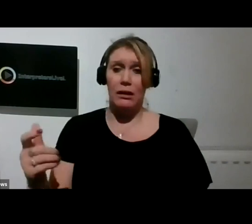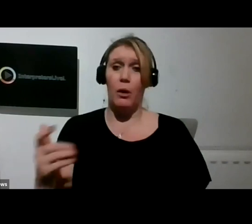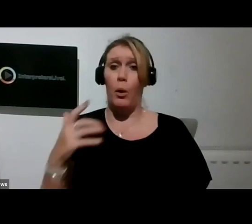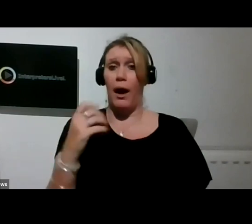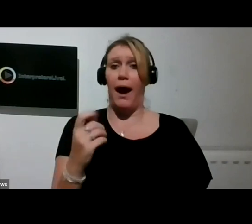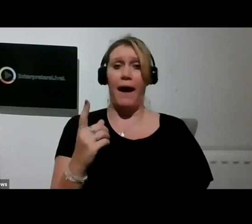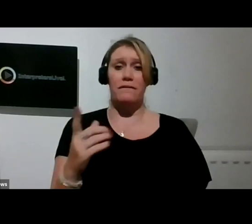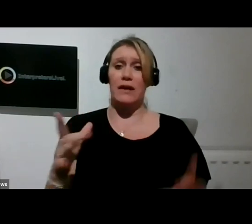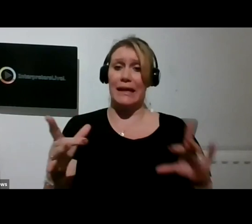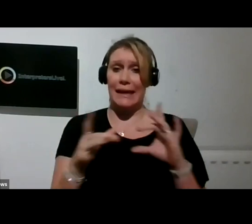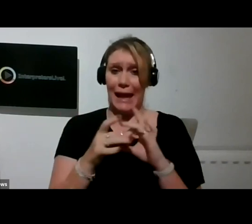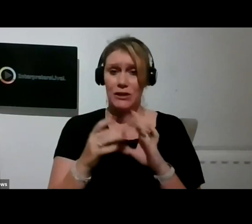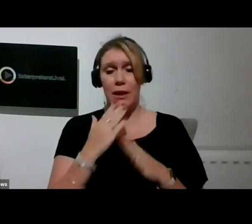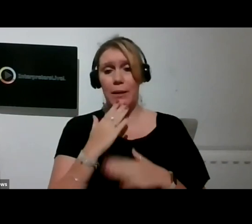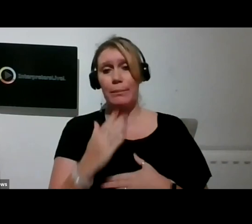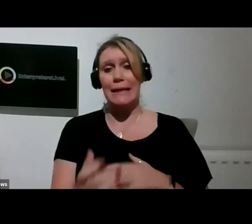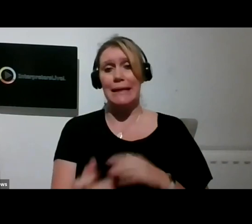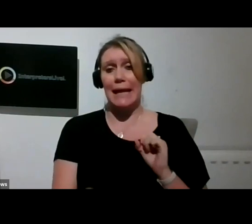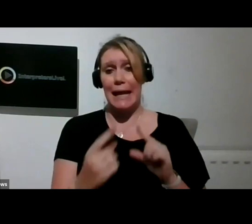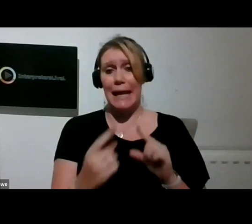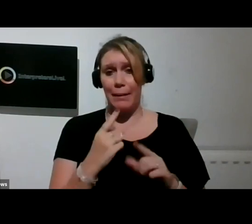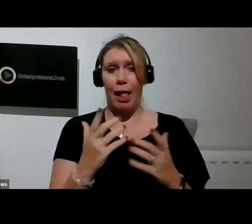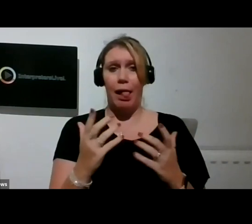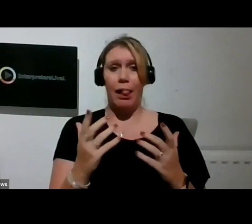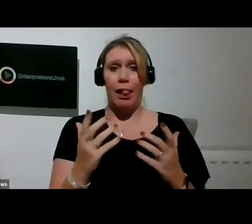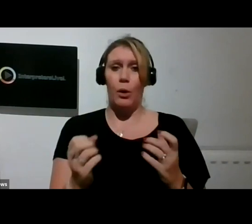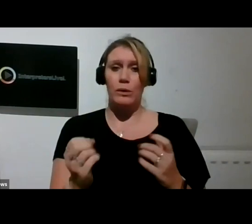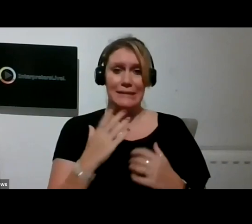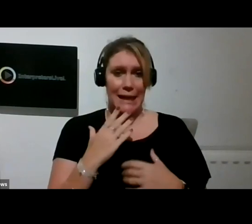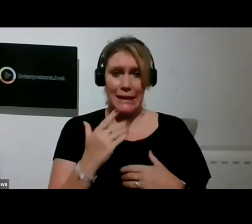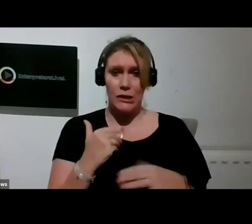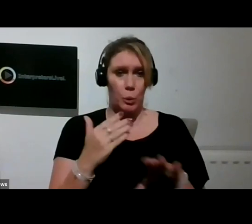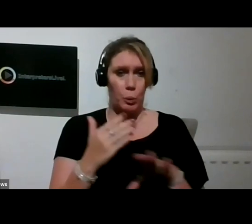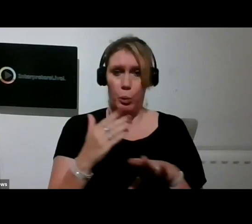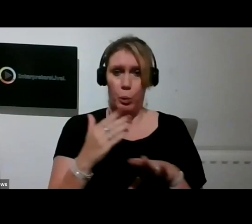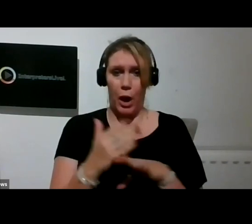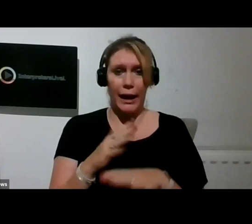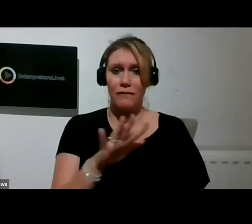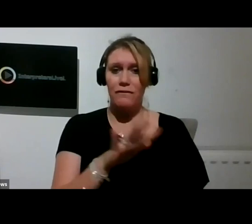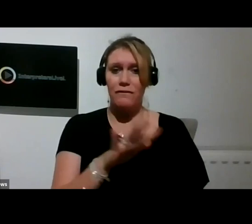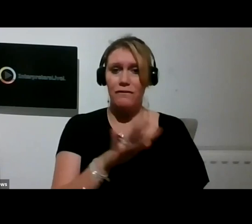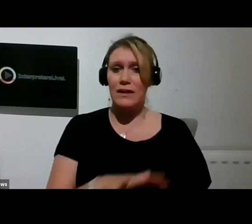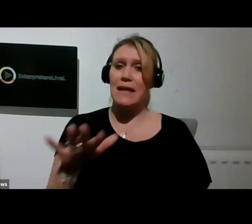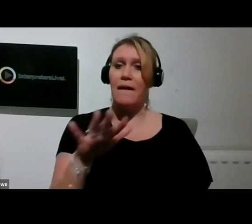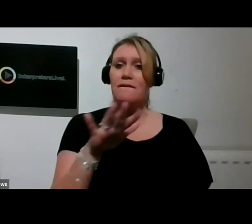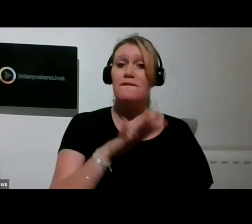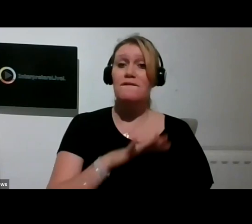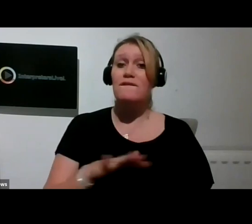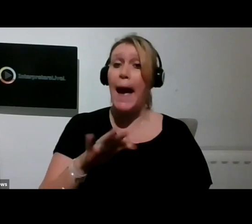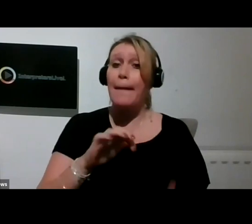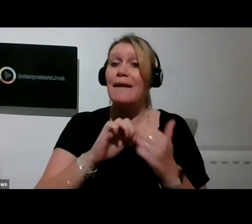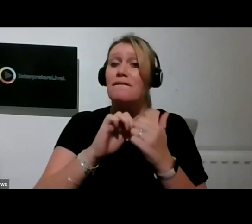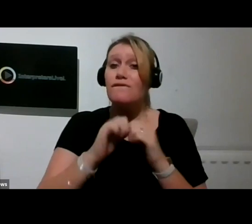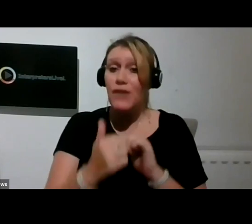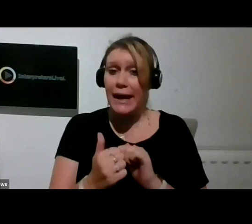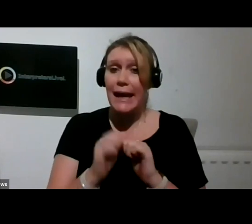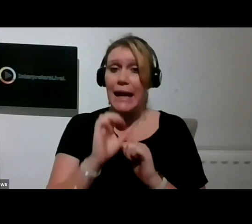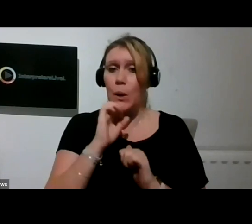send us your work. So long as it's family friendly, we will guarantee to include it. And we've always had a very